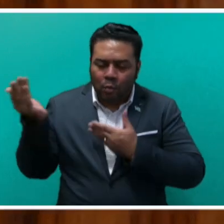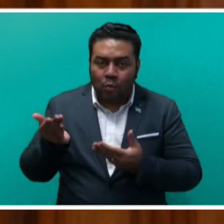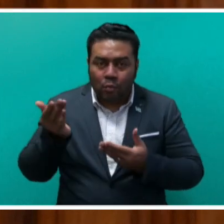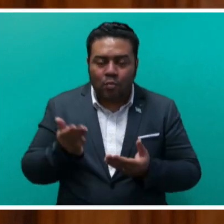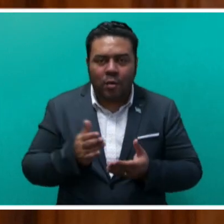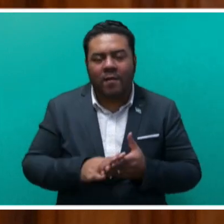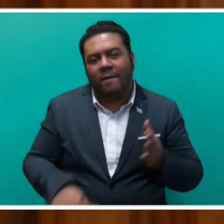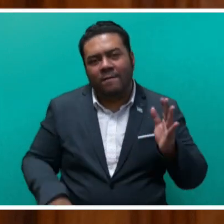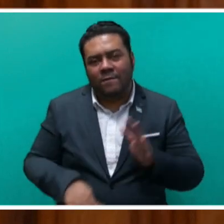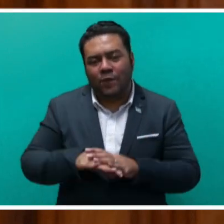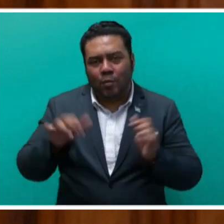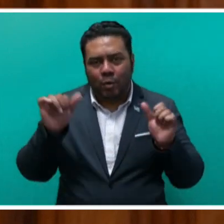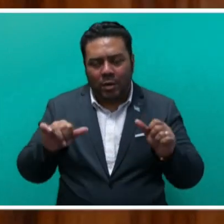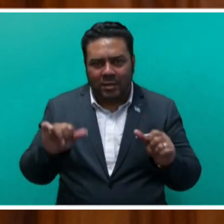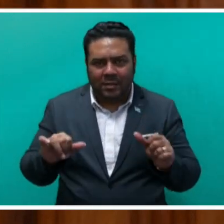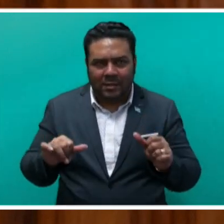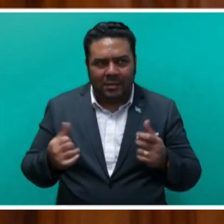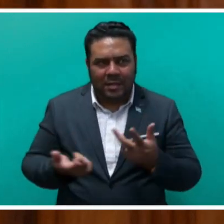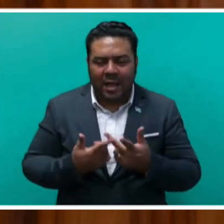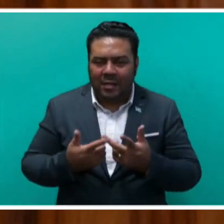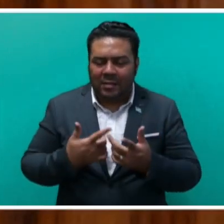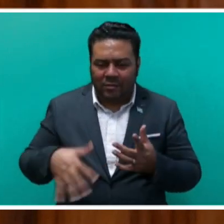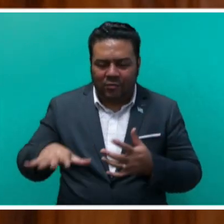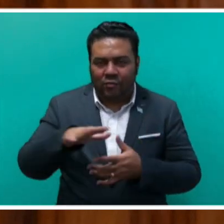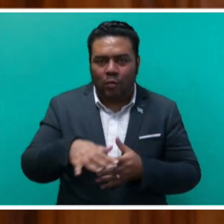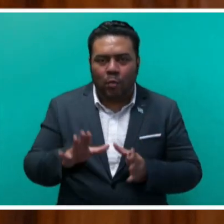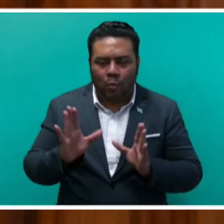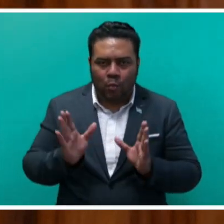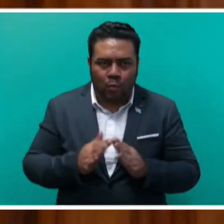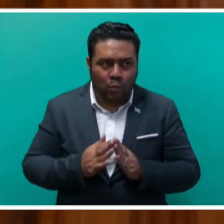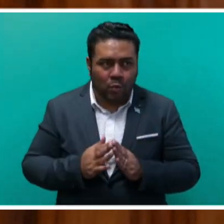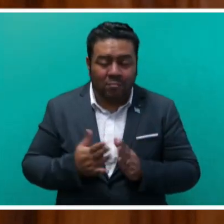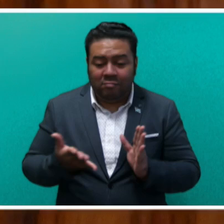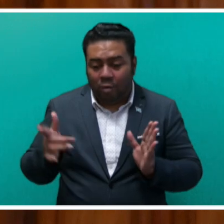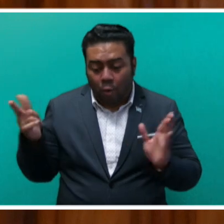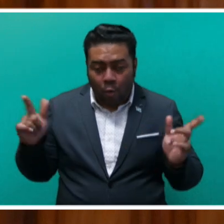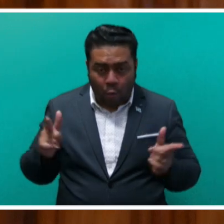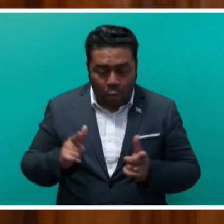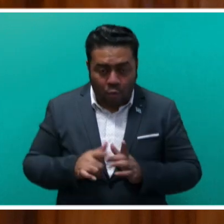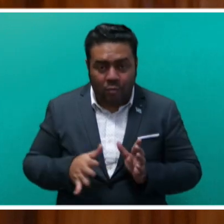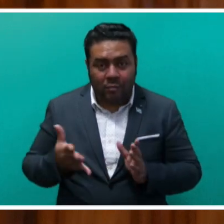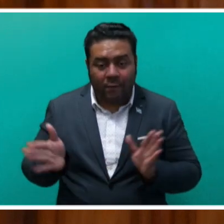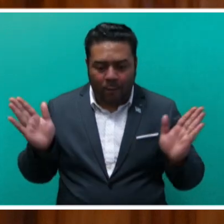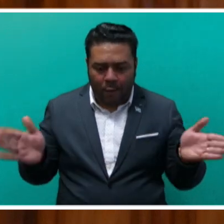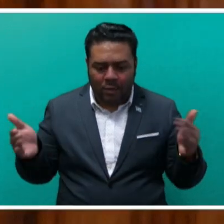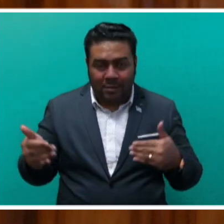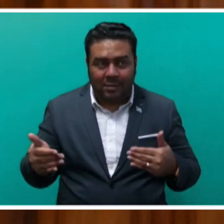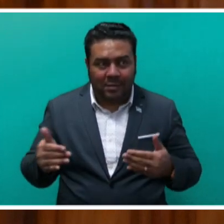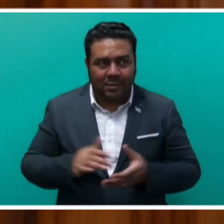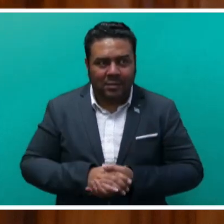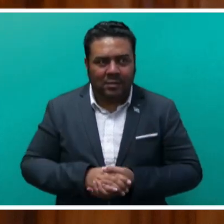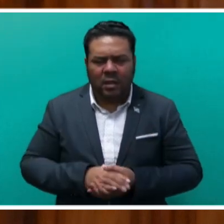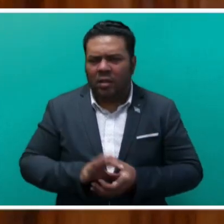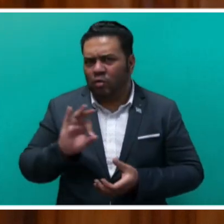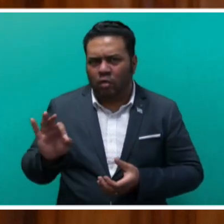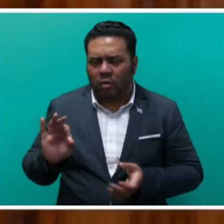in fully protected situations and out-of-ground contact. Also low-grade timbers destined for boxing purposes are not normally